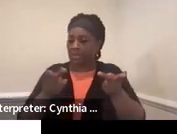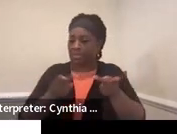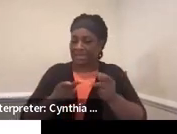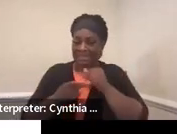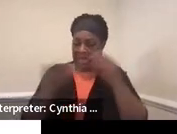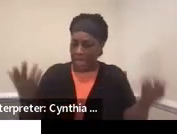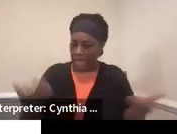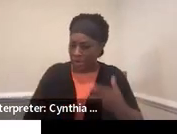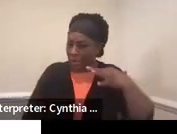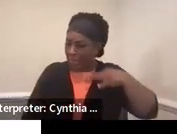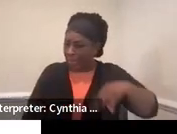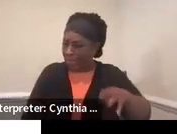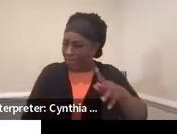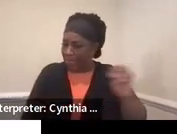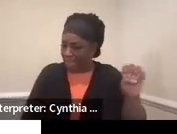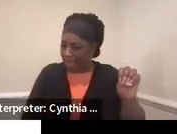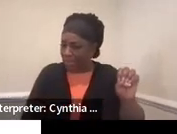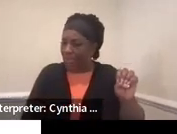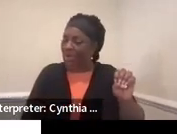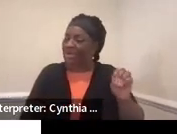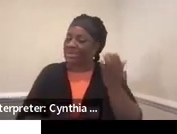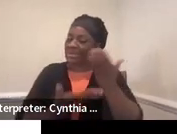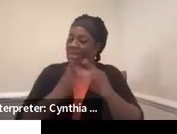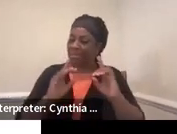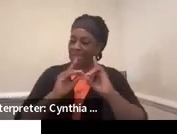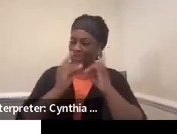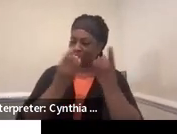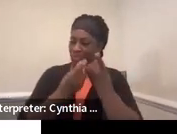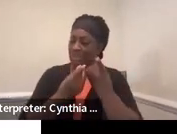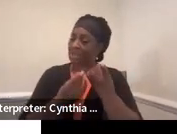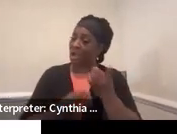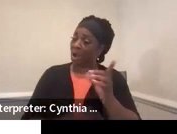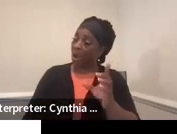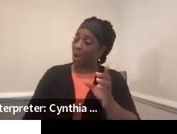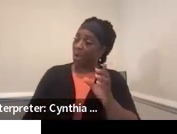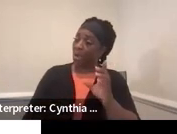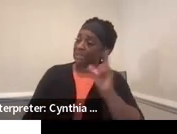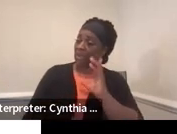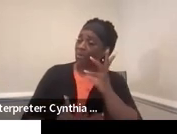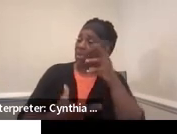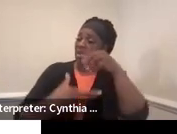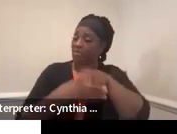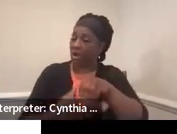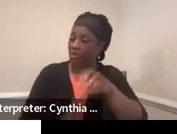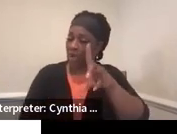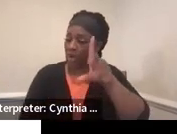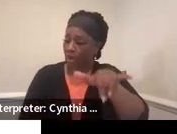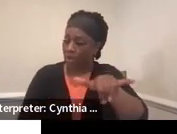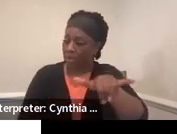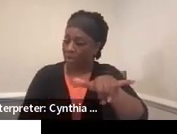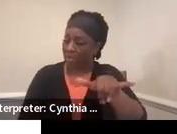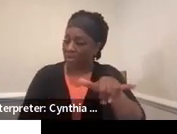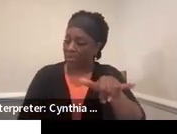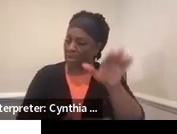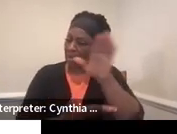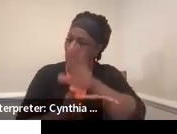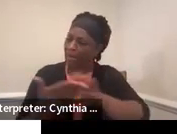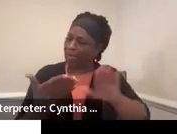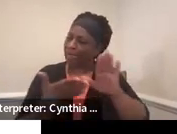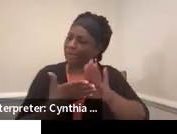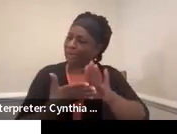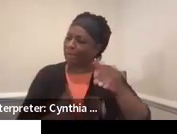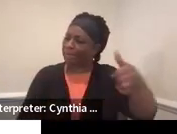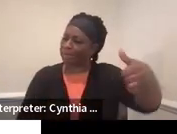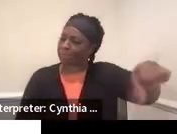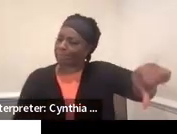thank goodness, where districts have said Dan will attend Colby College. And then Dan doesn't get accepted to Colby College